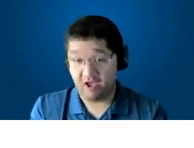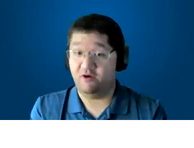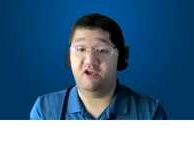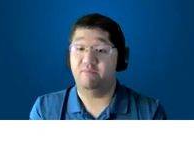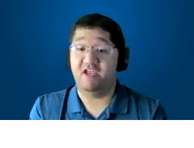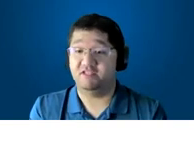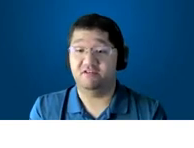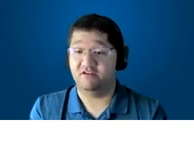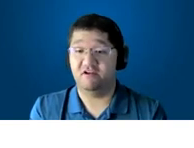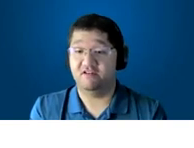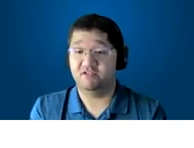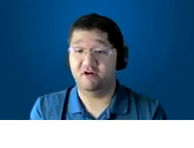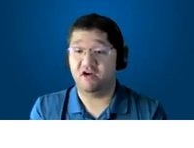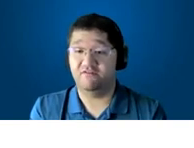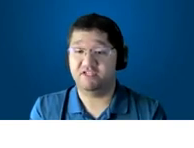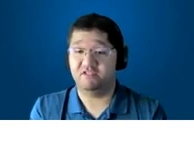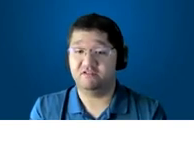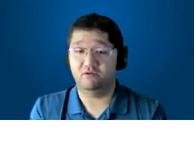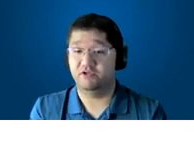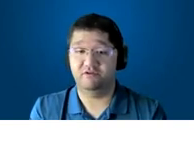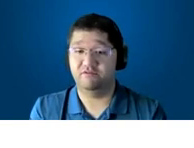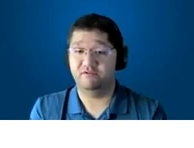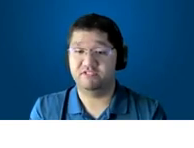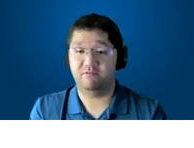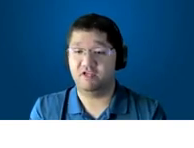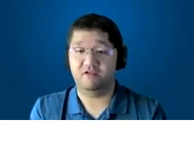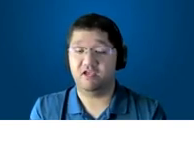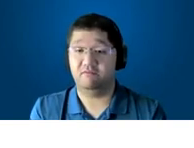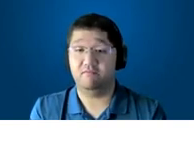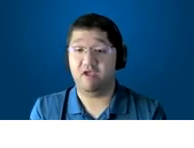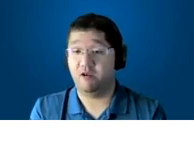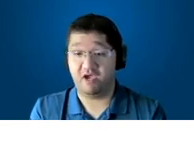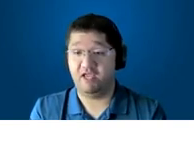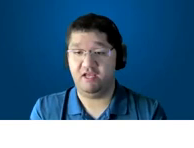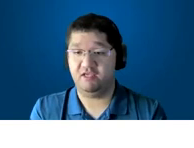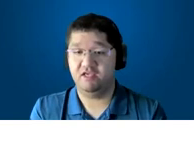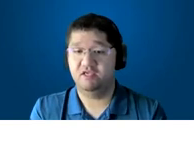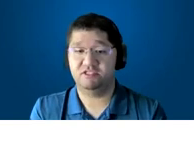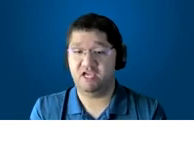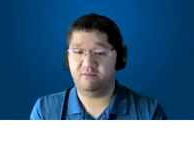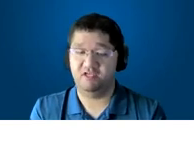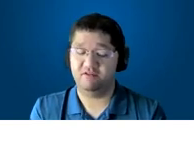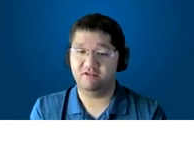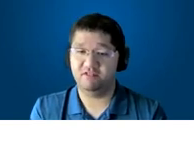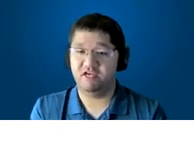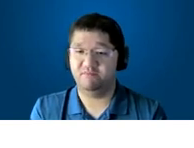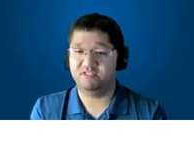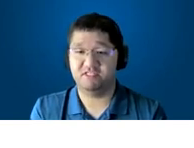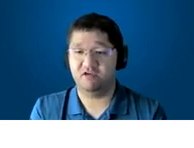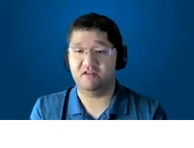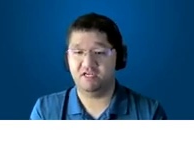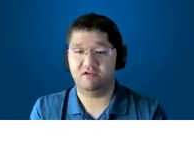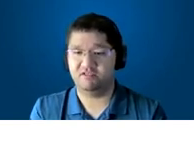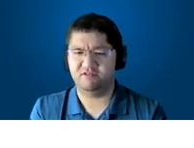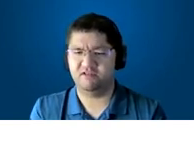and somehow i made it to the to her office and told her the same thing i had a bad headache so she had me um